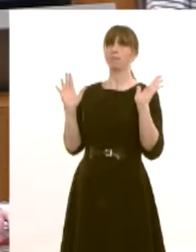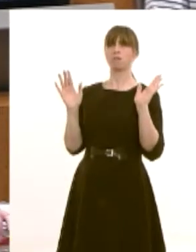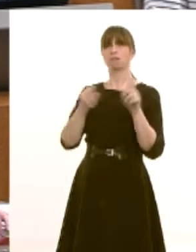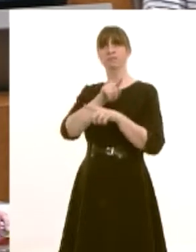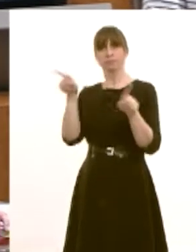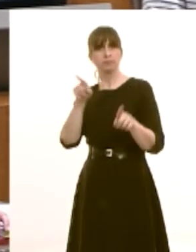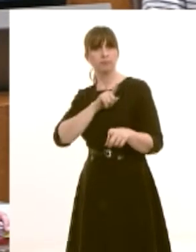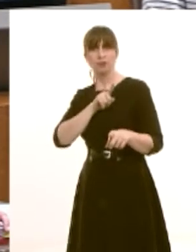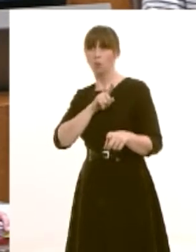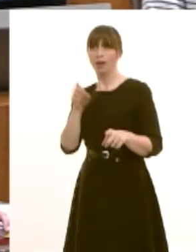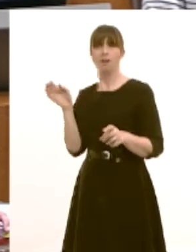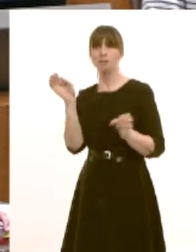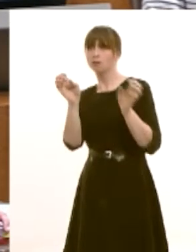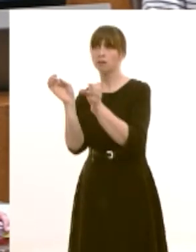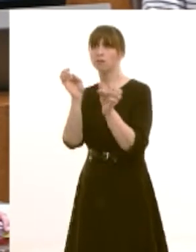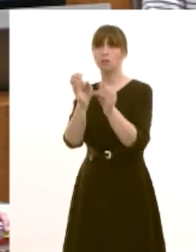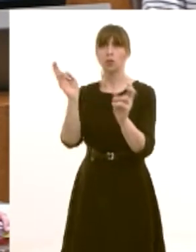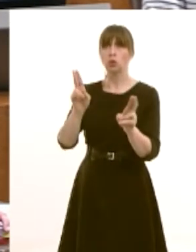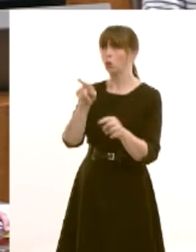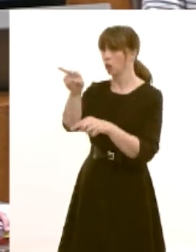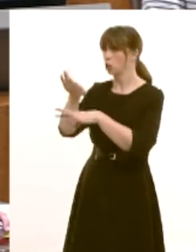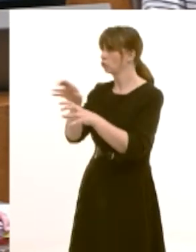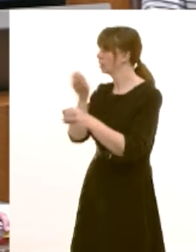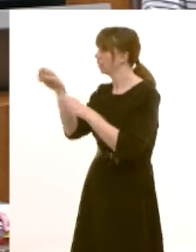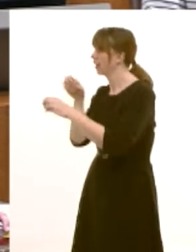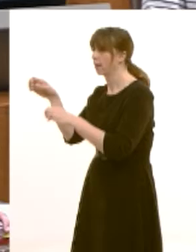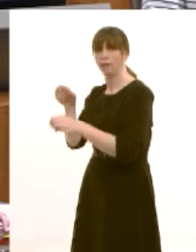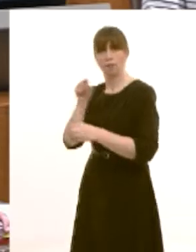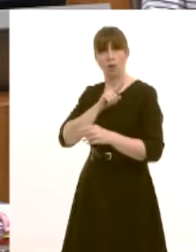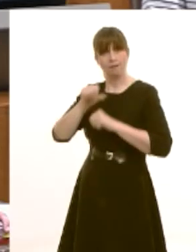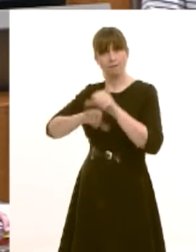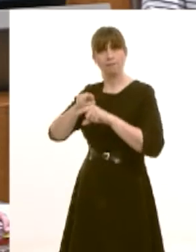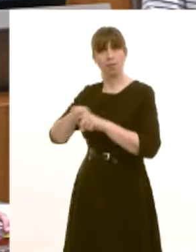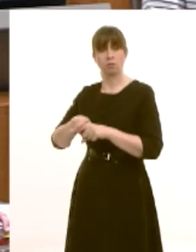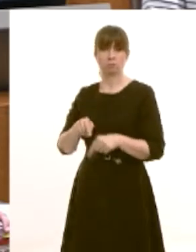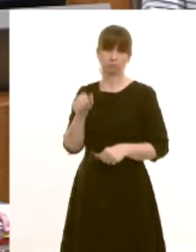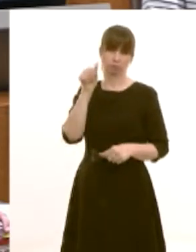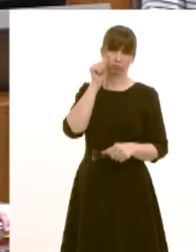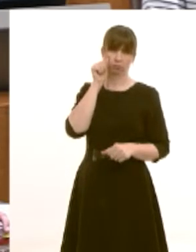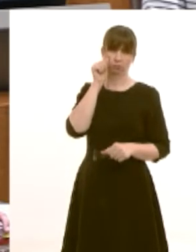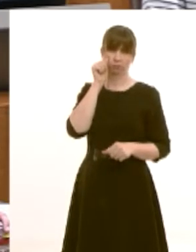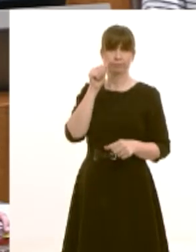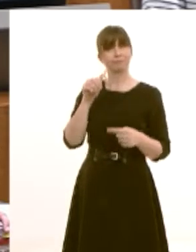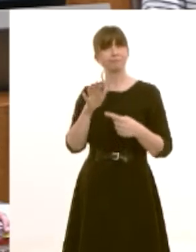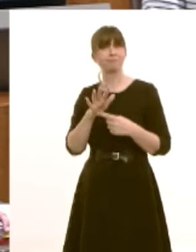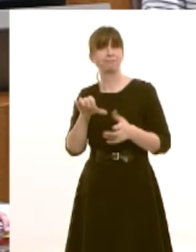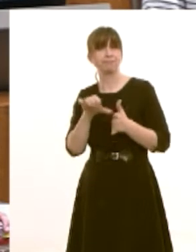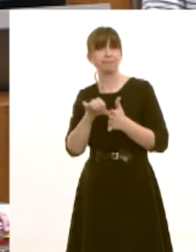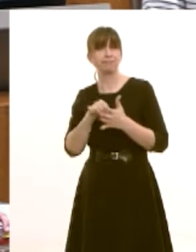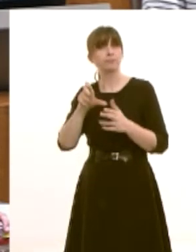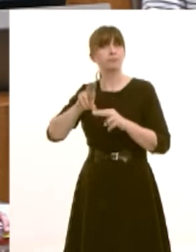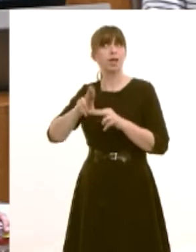understand that admission arrangements are being properly implemented i have to say to the member that i know one of the issues it surrounds cardiff